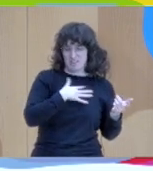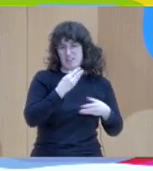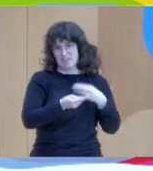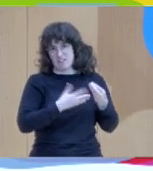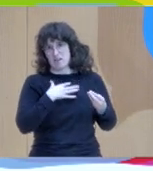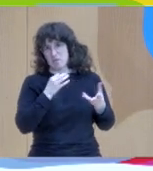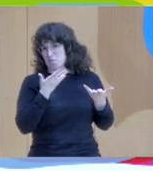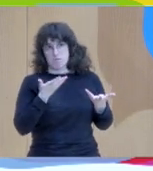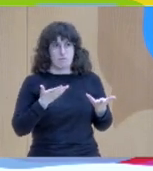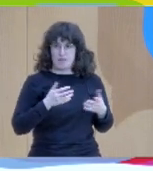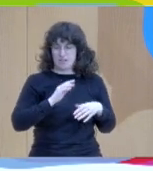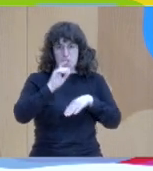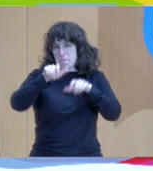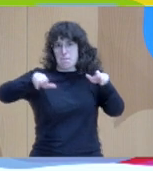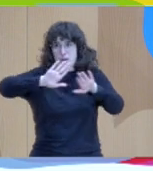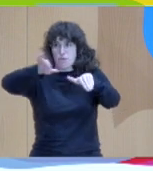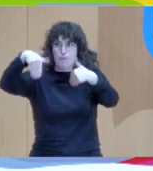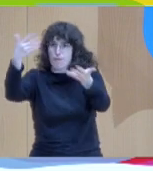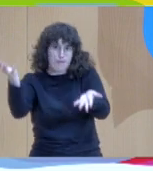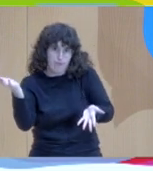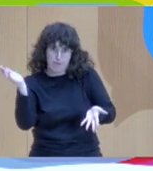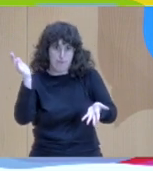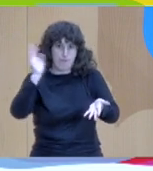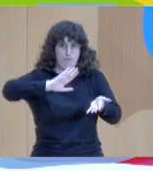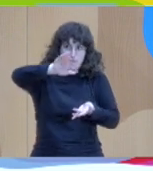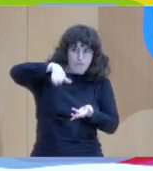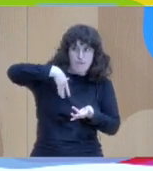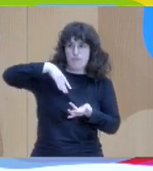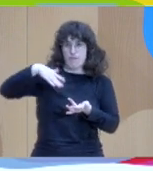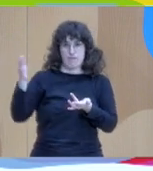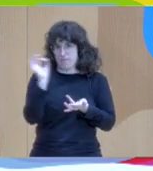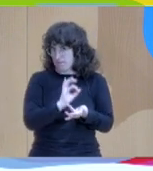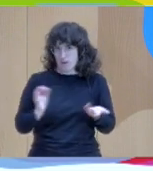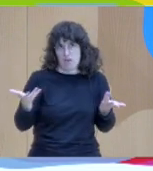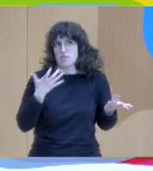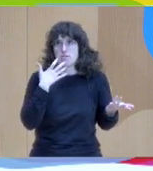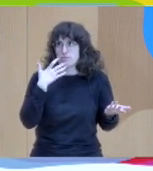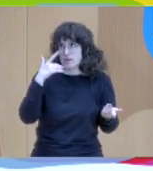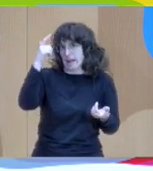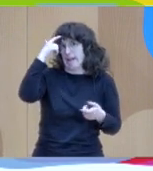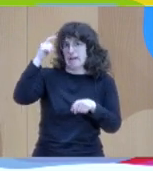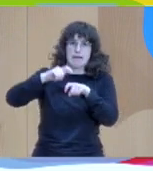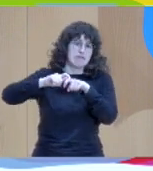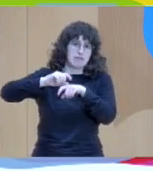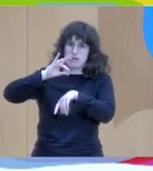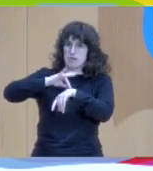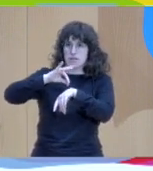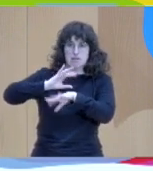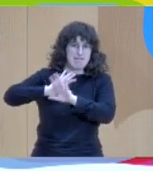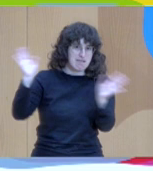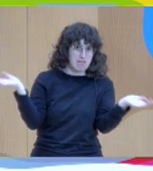social work. but no, the person, the person who's working so that they would be involved